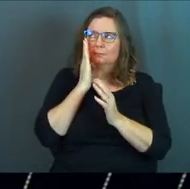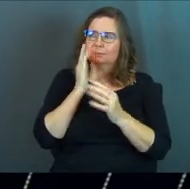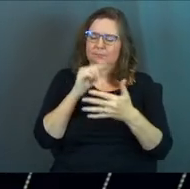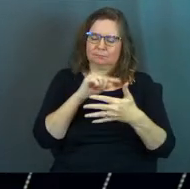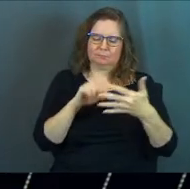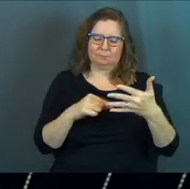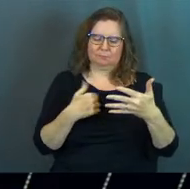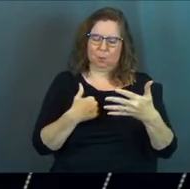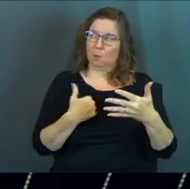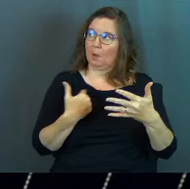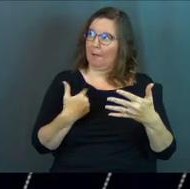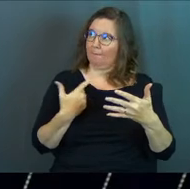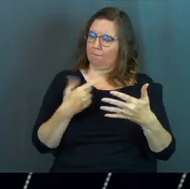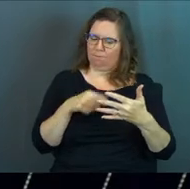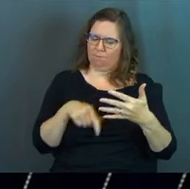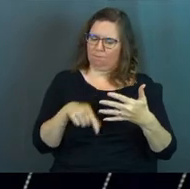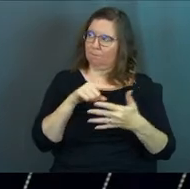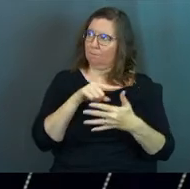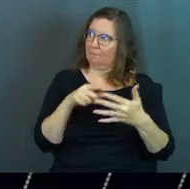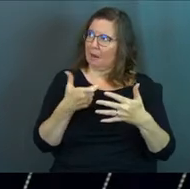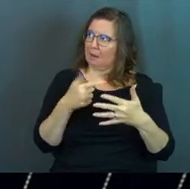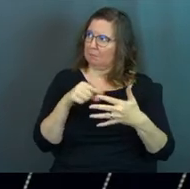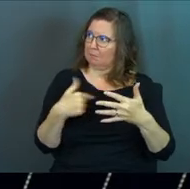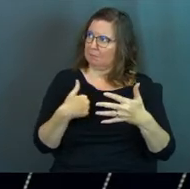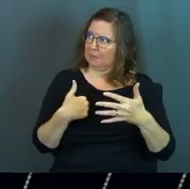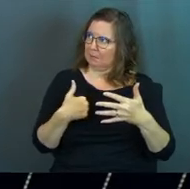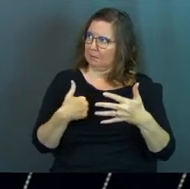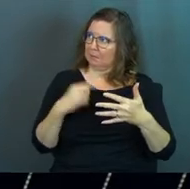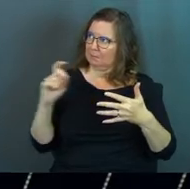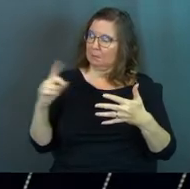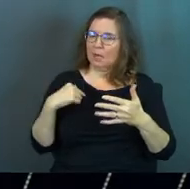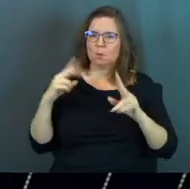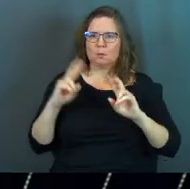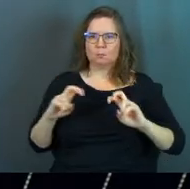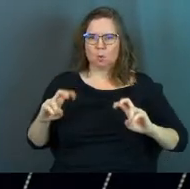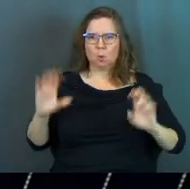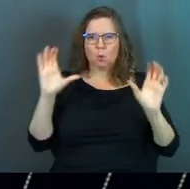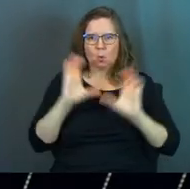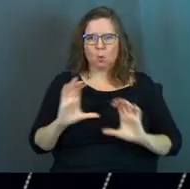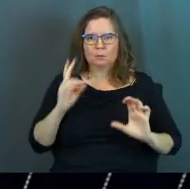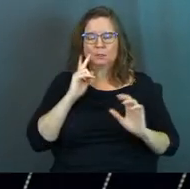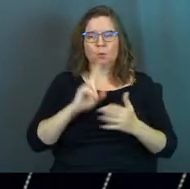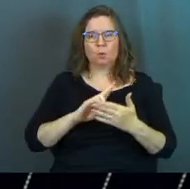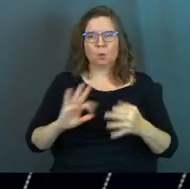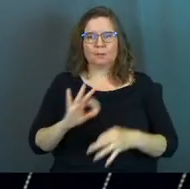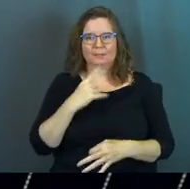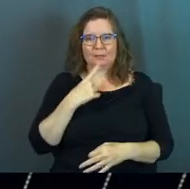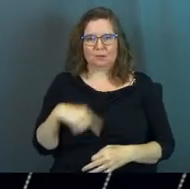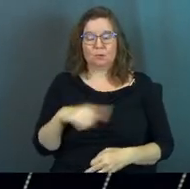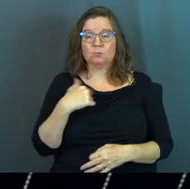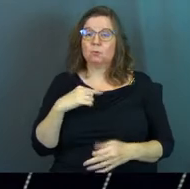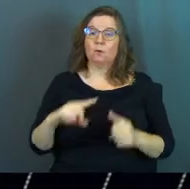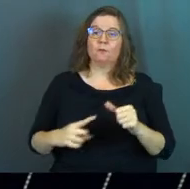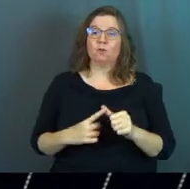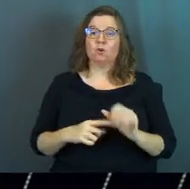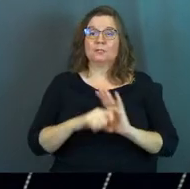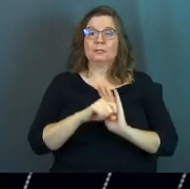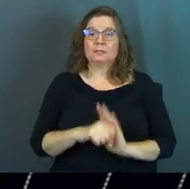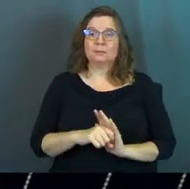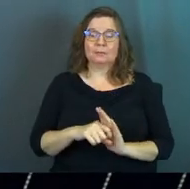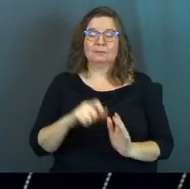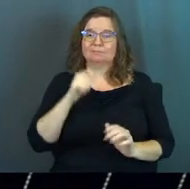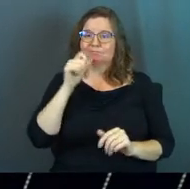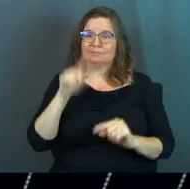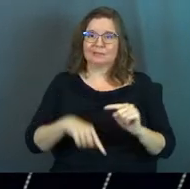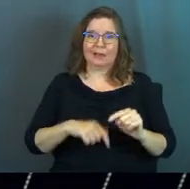there. God, do I have an unteachable spirit? And we're just going to explore this and see what the Holy Spirit says to you. So the very first symptom of